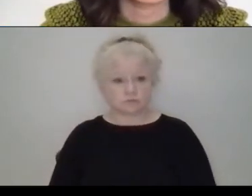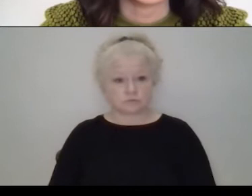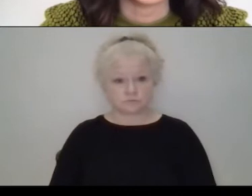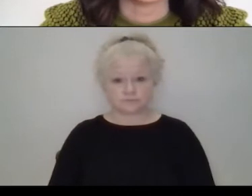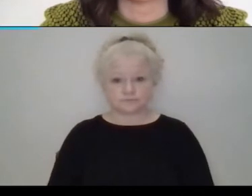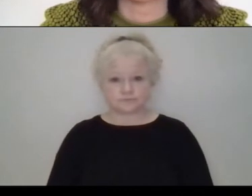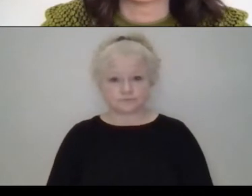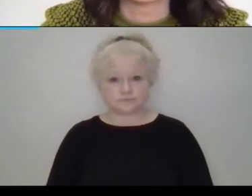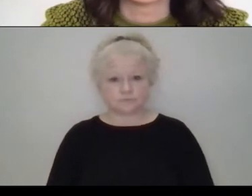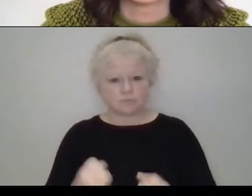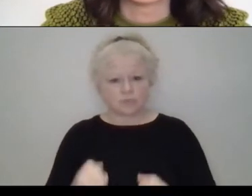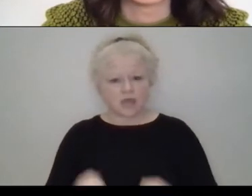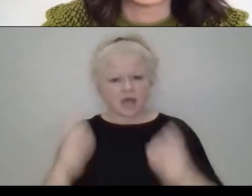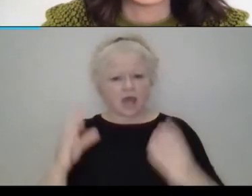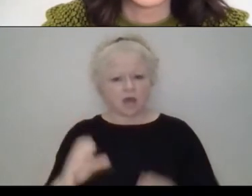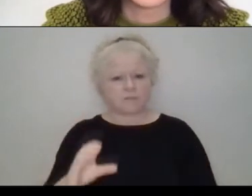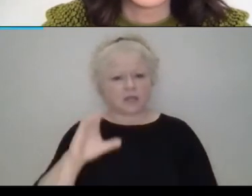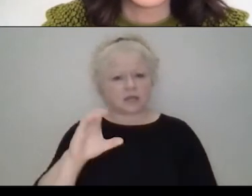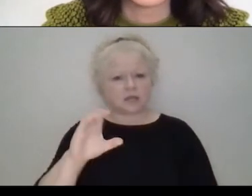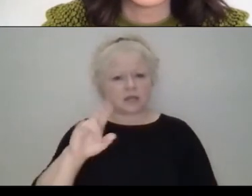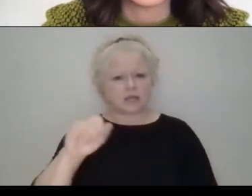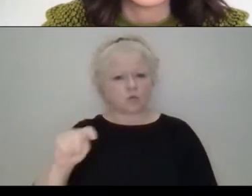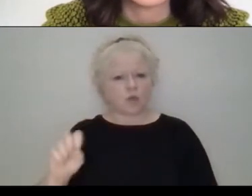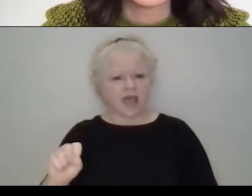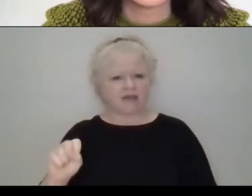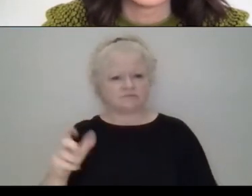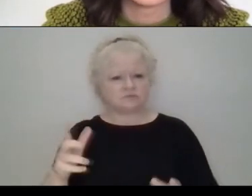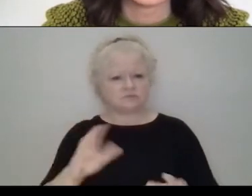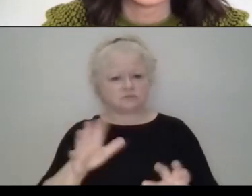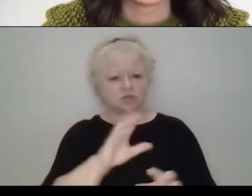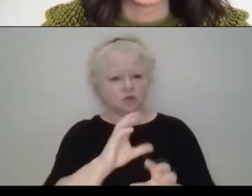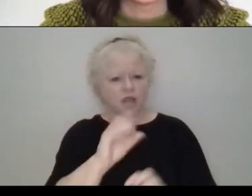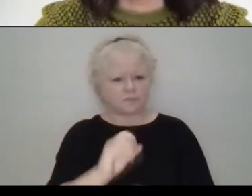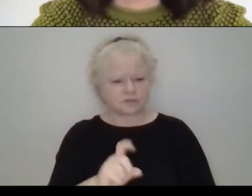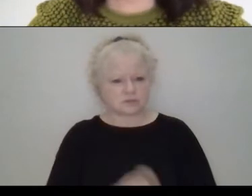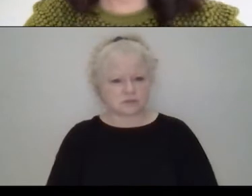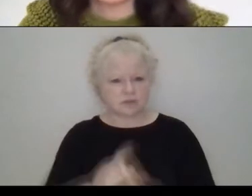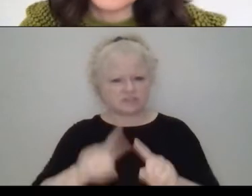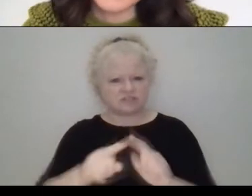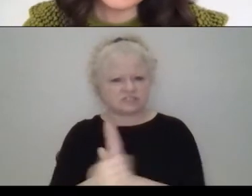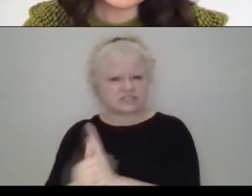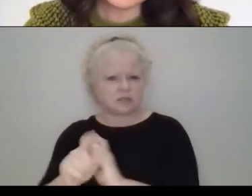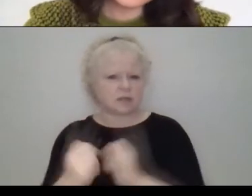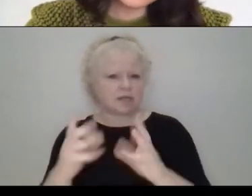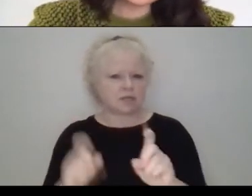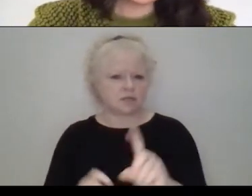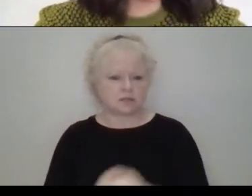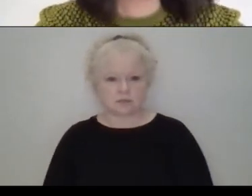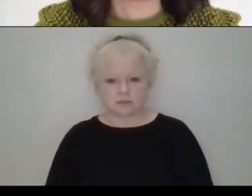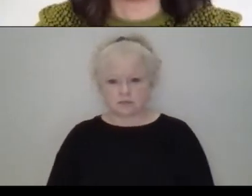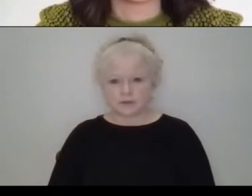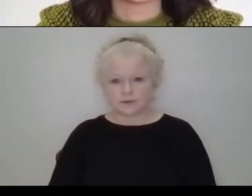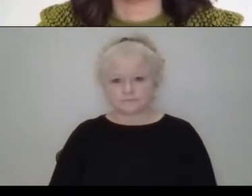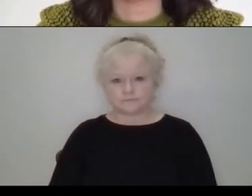uh, crafts then, um, are working, um, in your company? Well, it's interesting because now at this